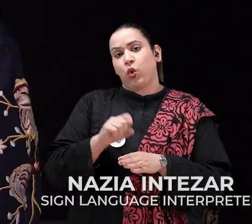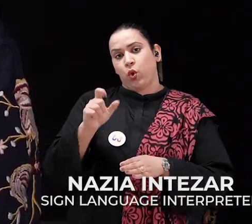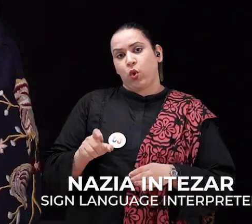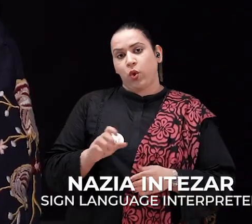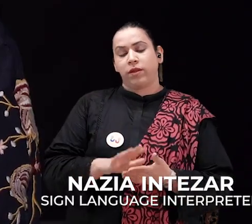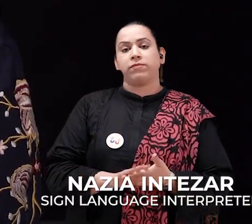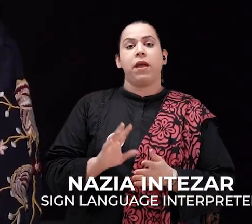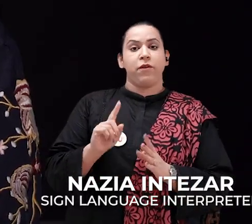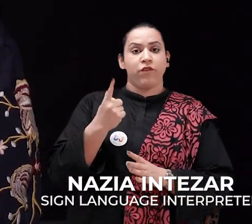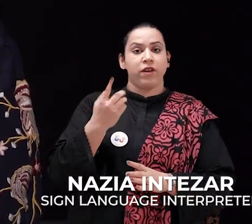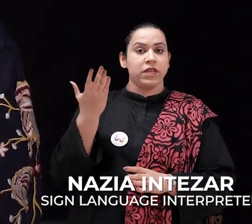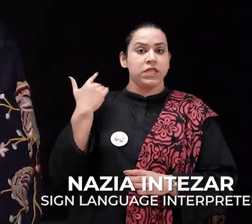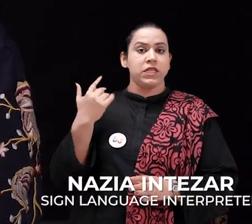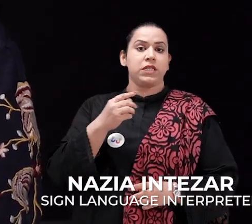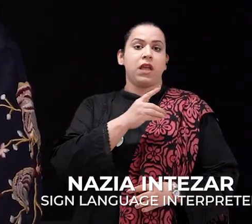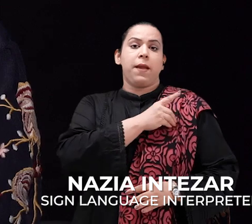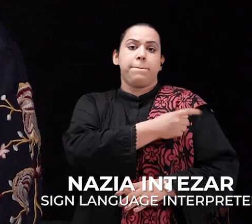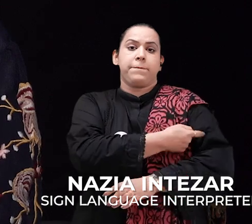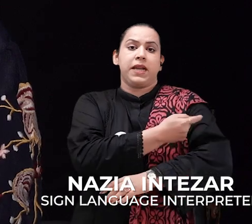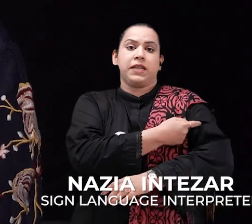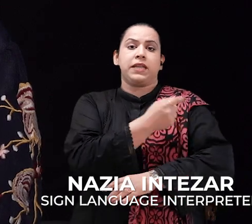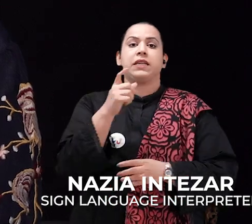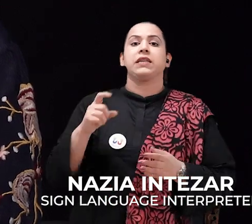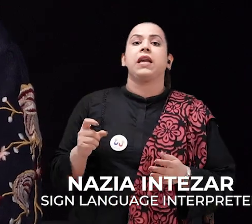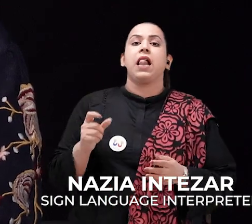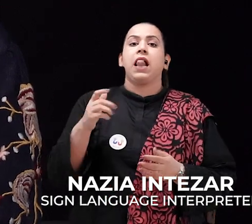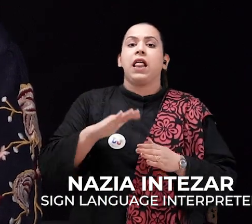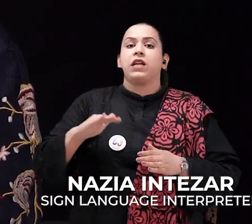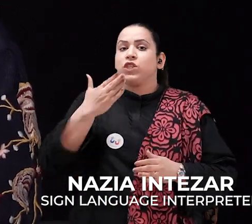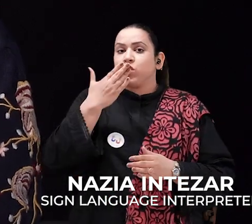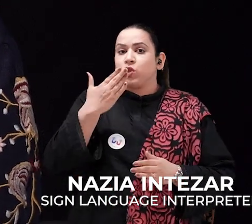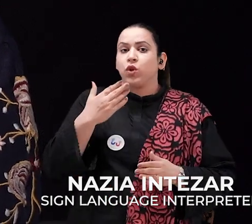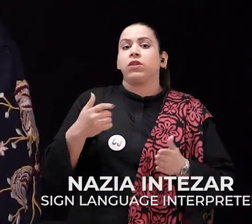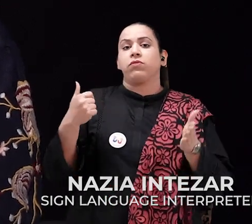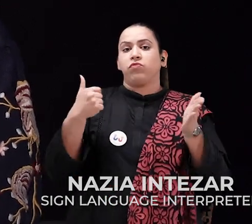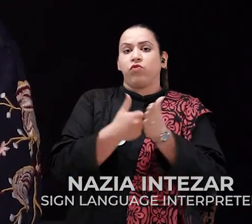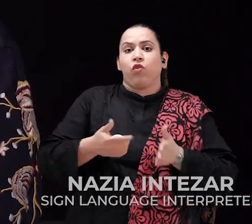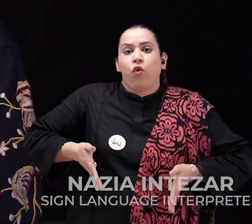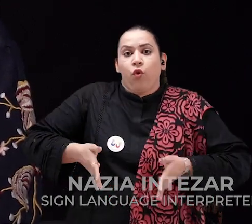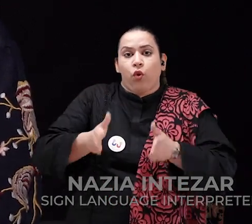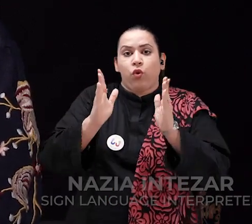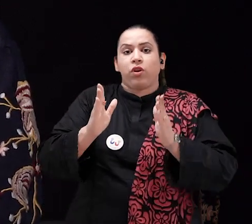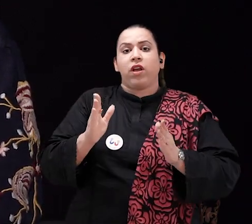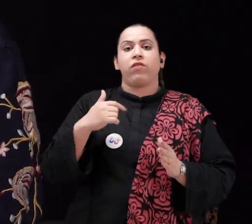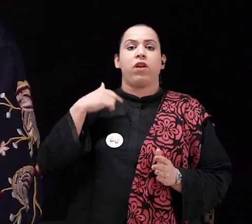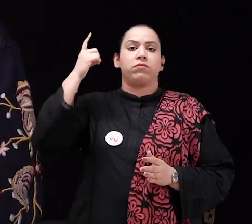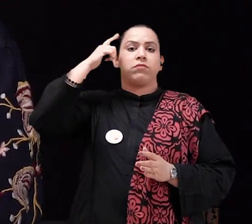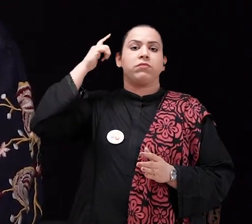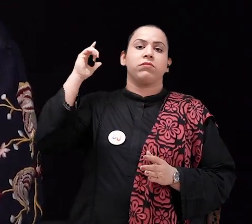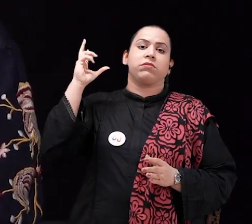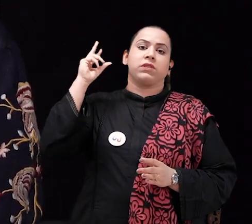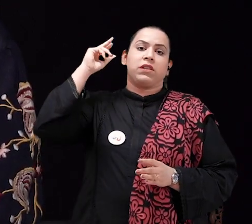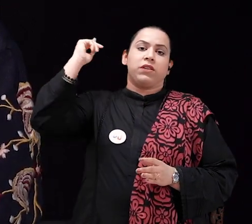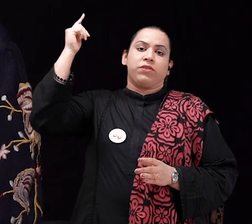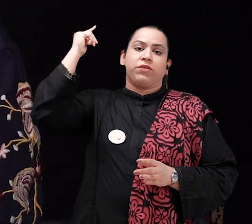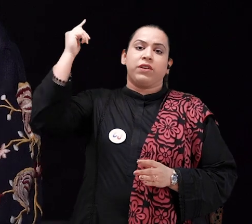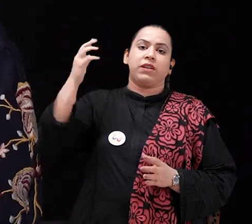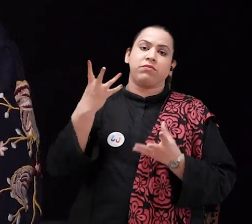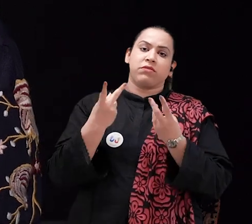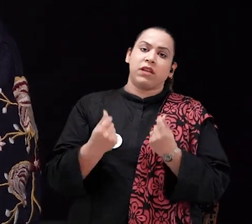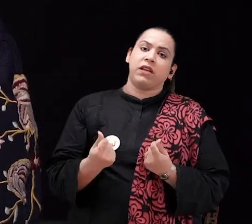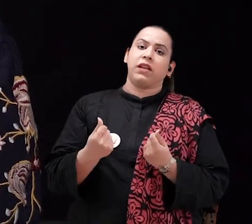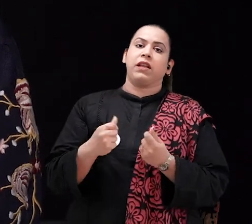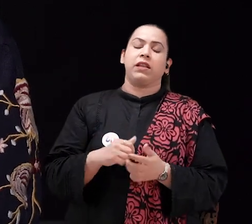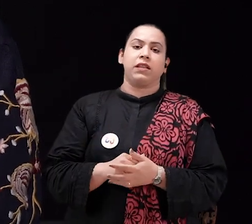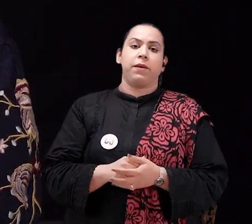I was a first-year medical student when a car accident on the motorway robbed me of my dreams, my aspirations and hopes.